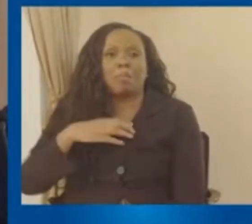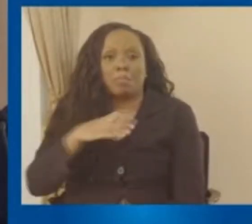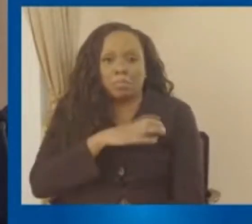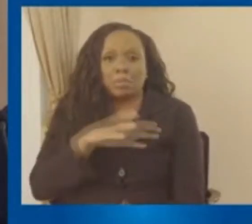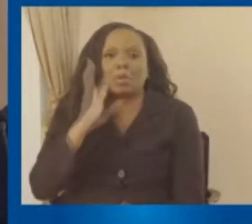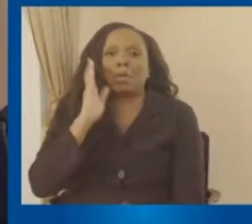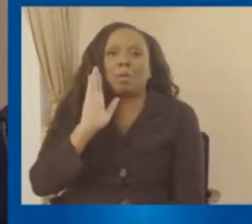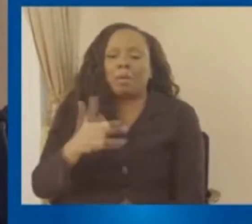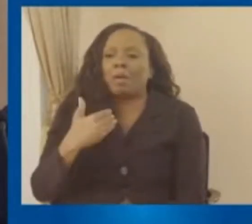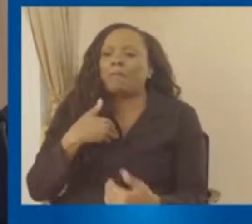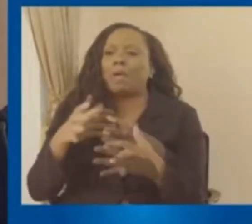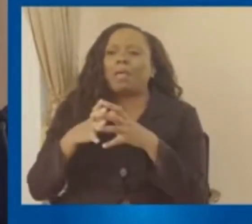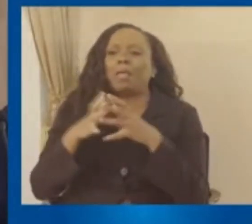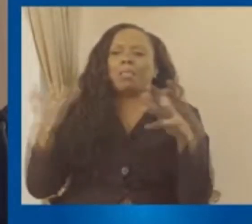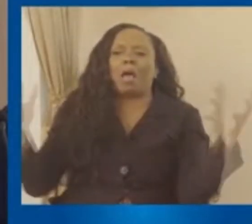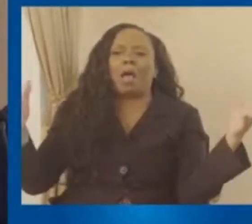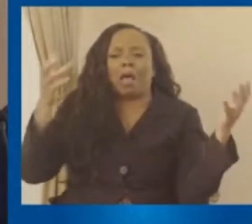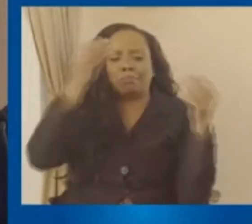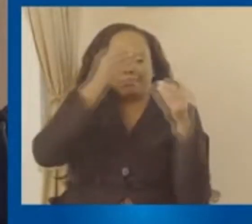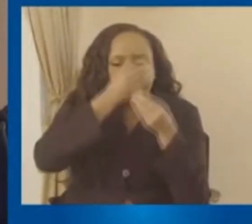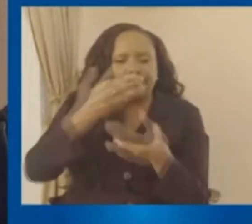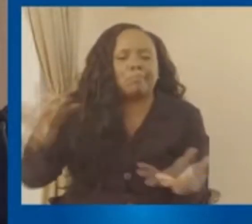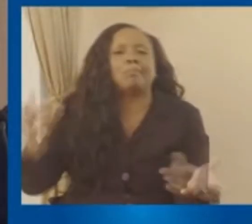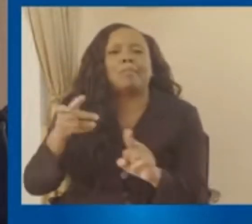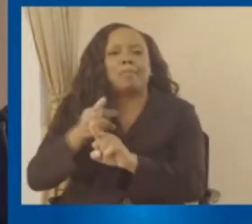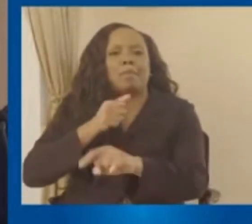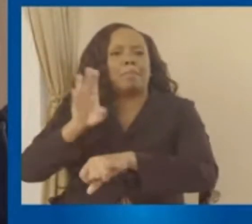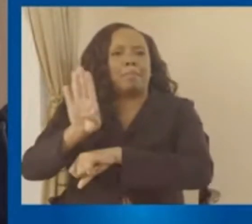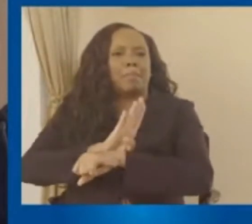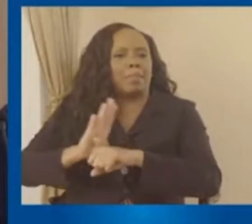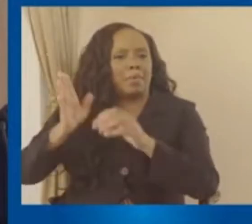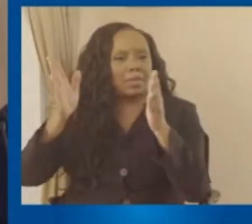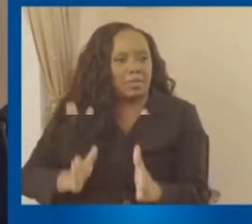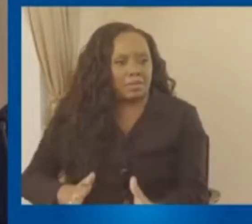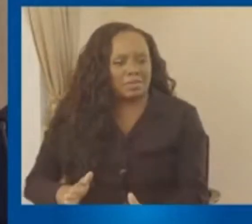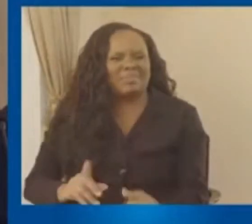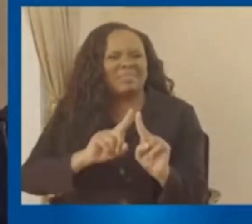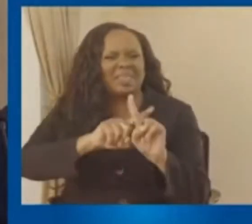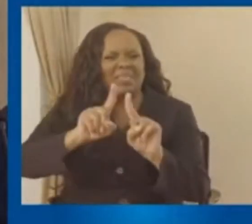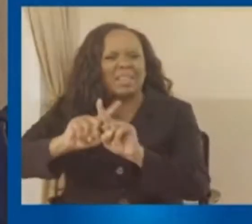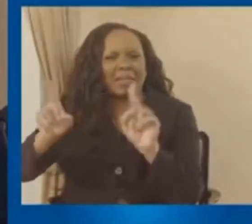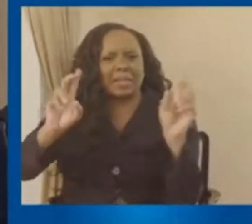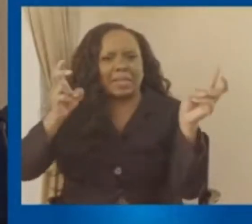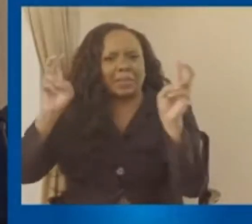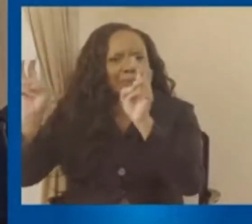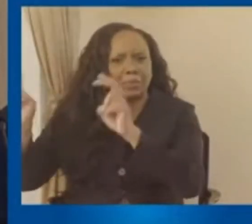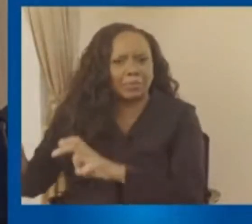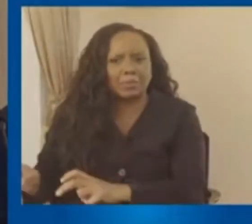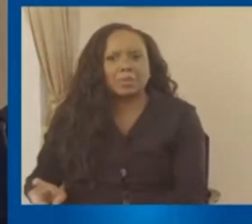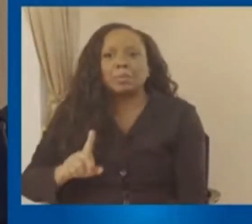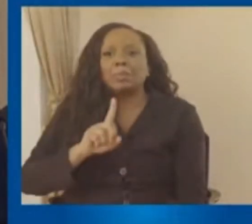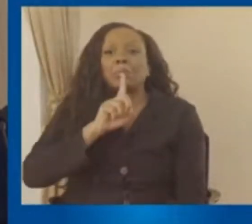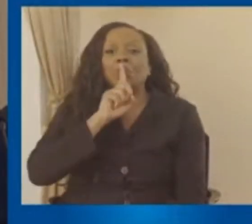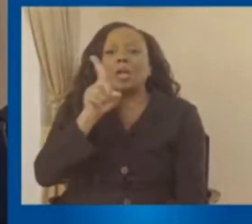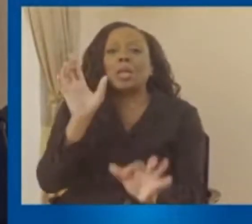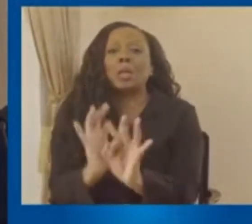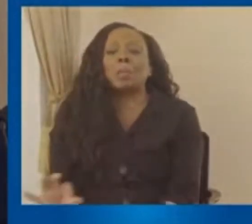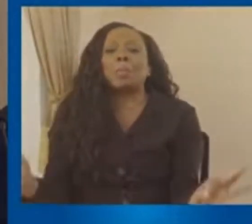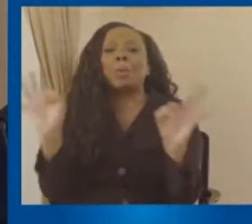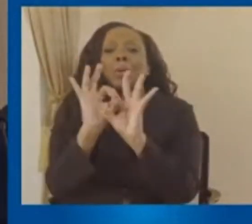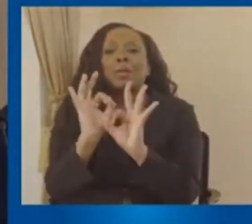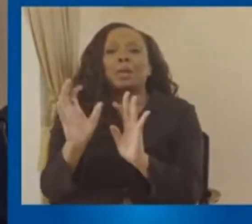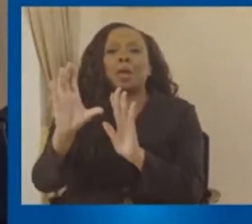the Barbadian public on exactly those issues. But we think it's an important thing for the